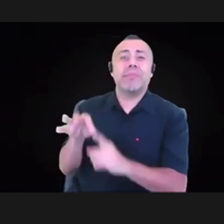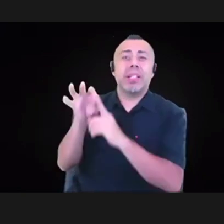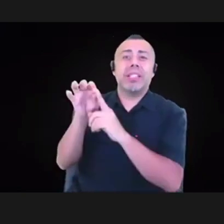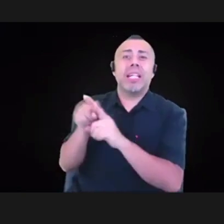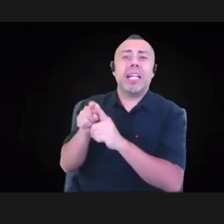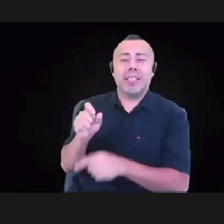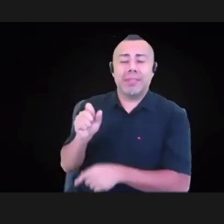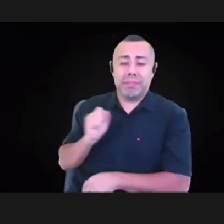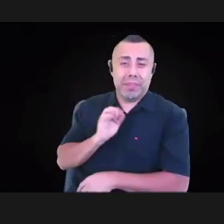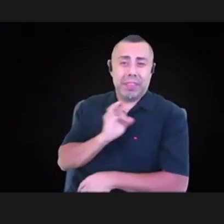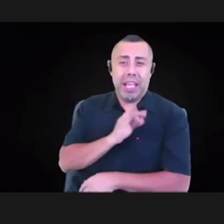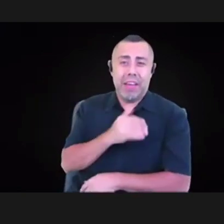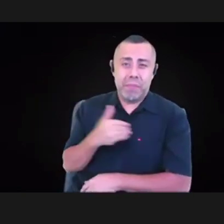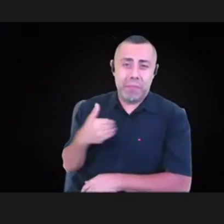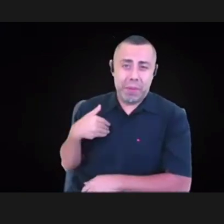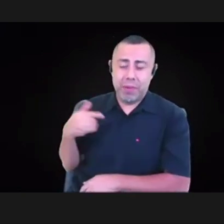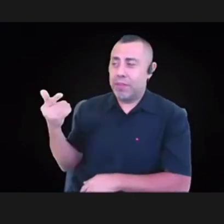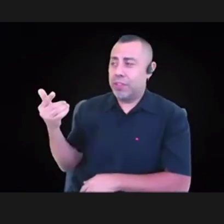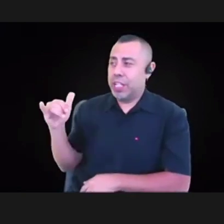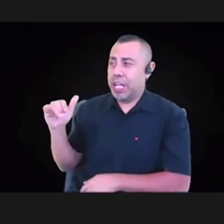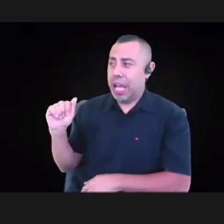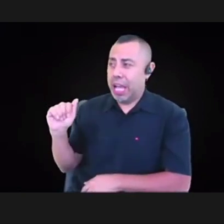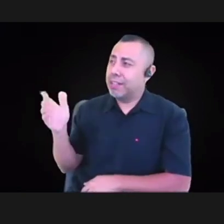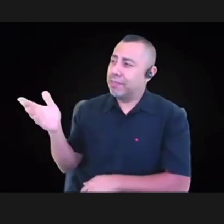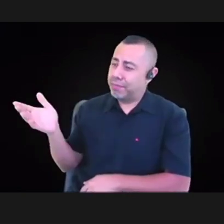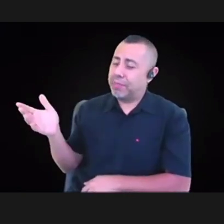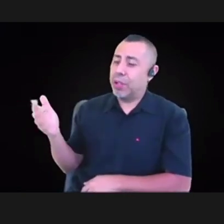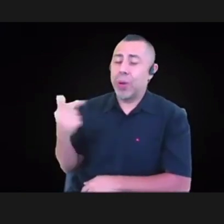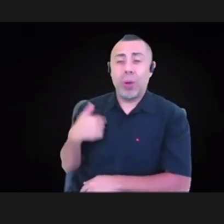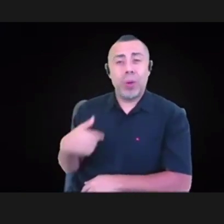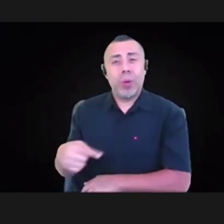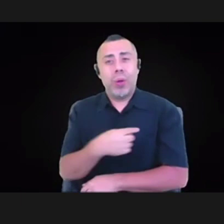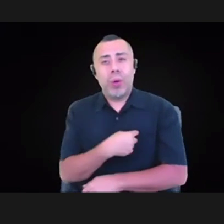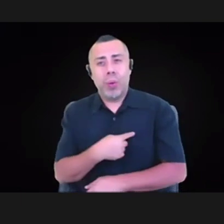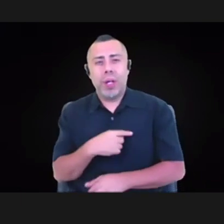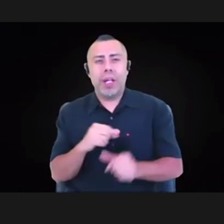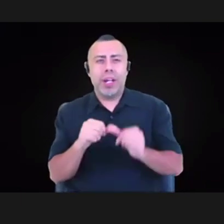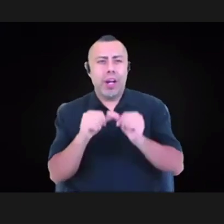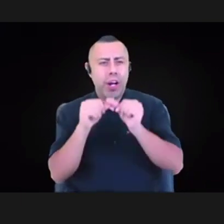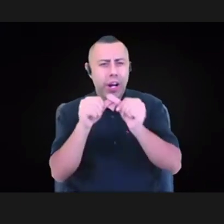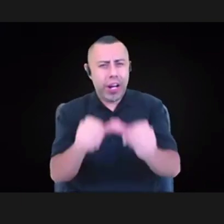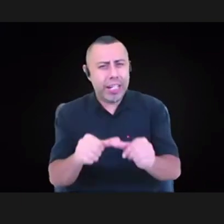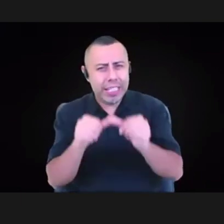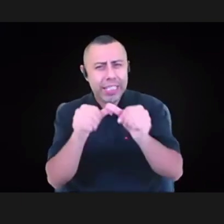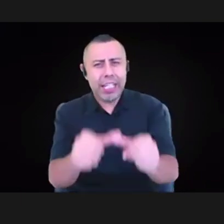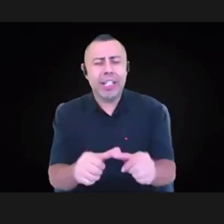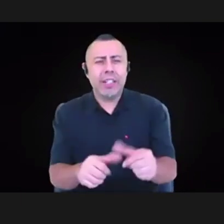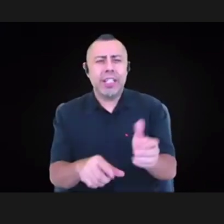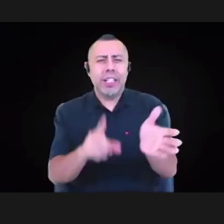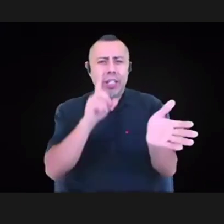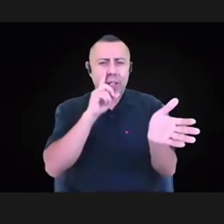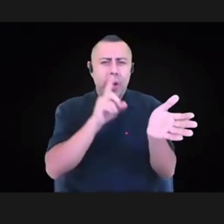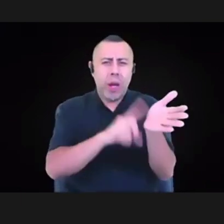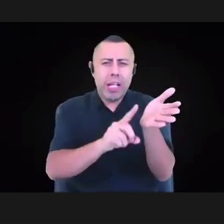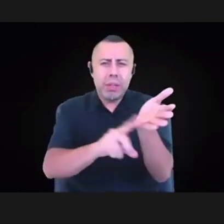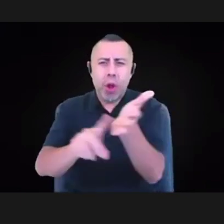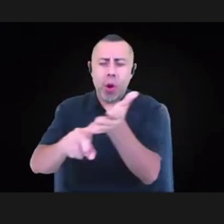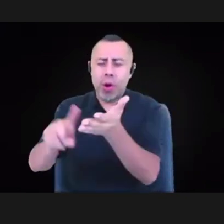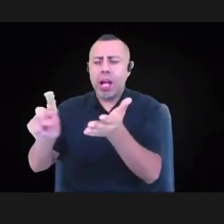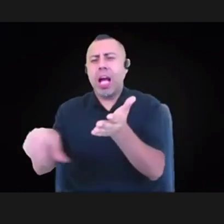are continuing to, to explore other ways of advocating for justice and